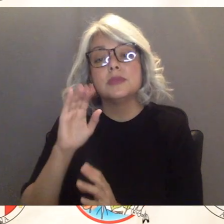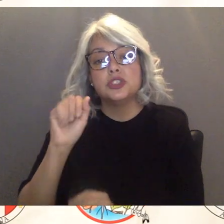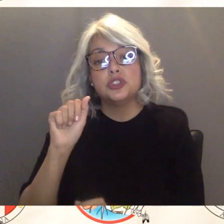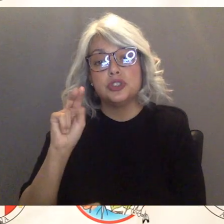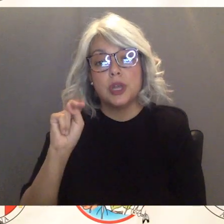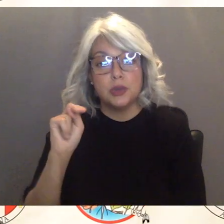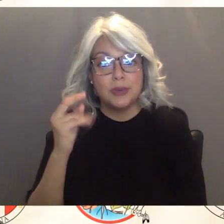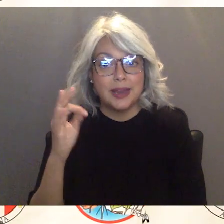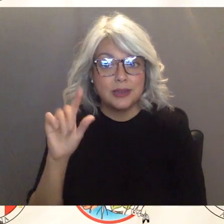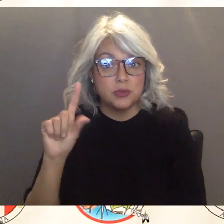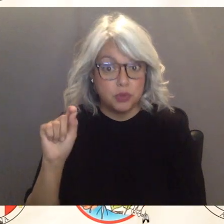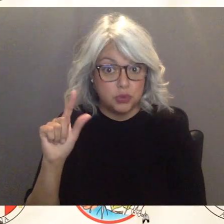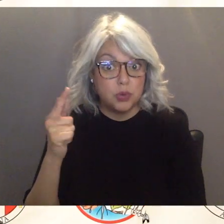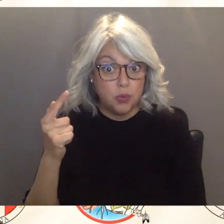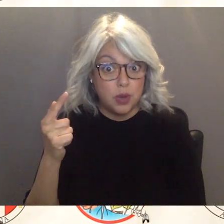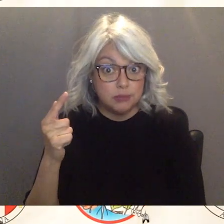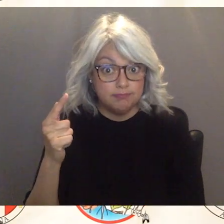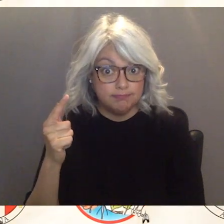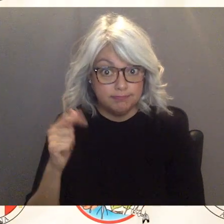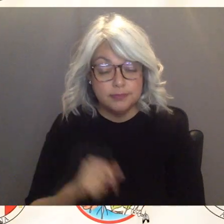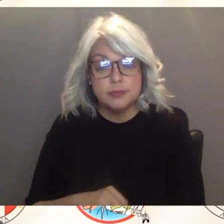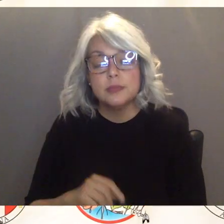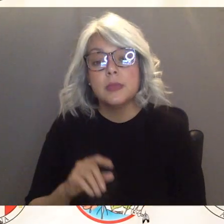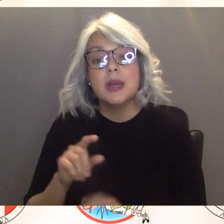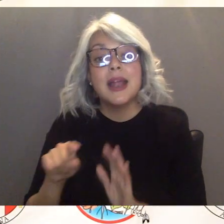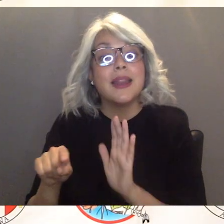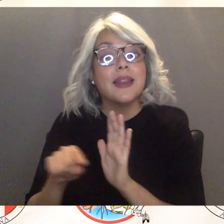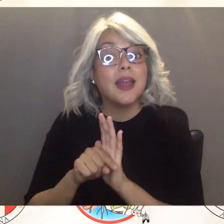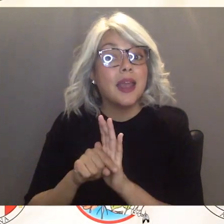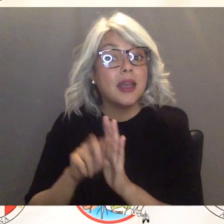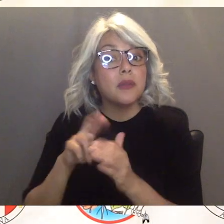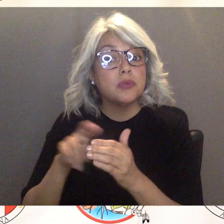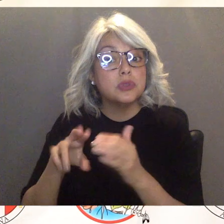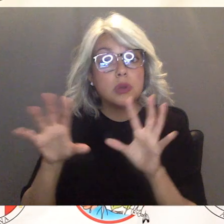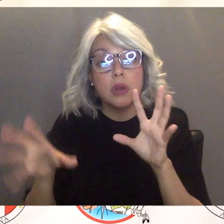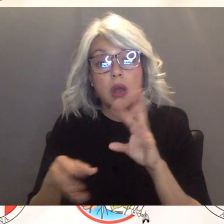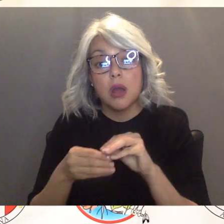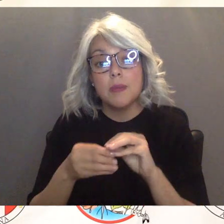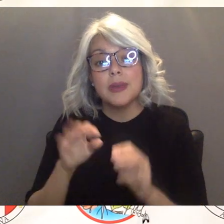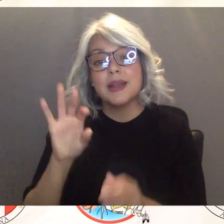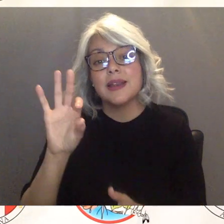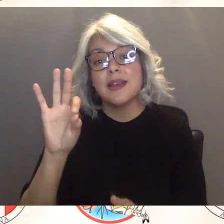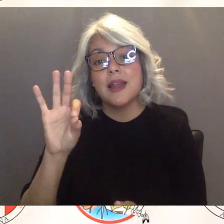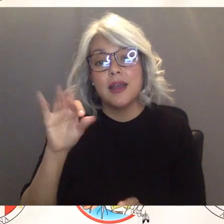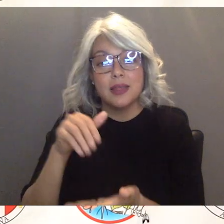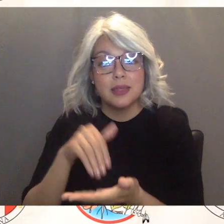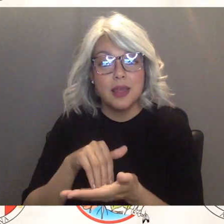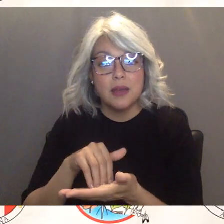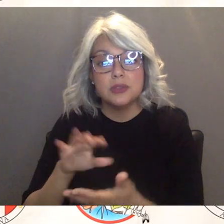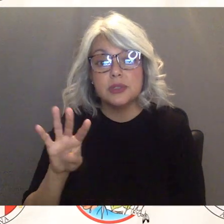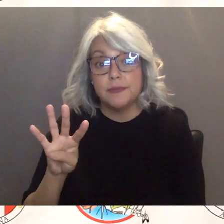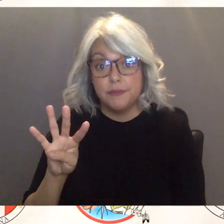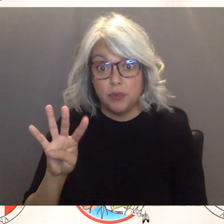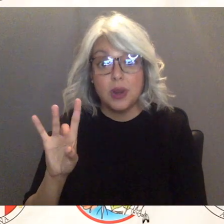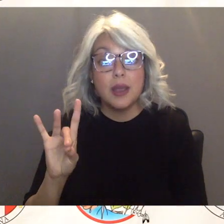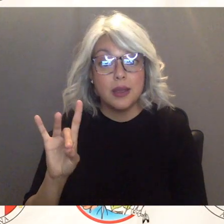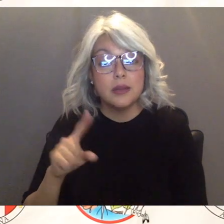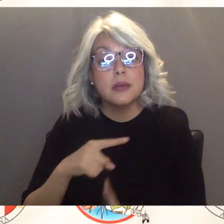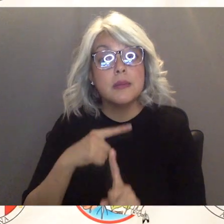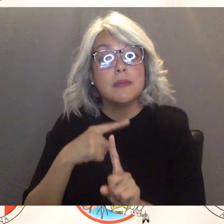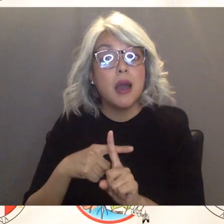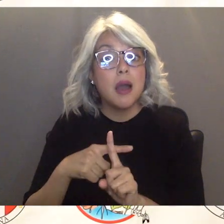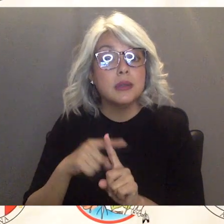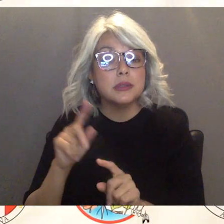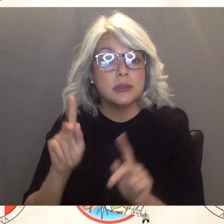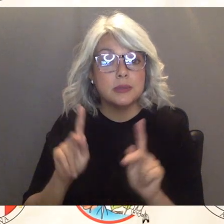19th 2021 negative results was 9048 positive results was